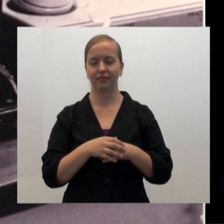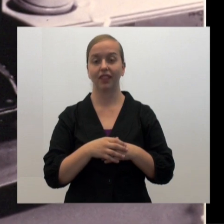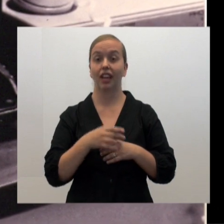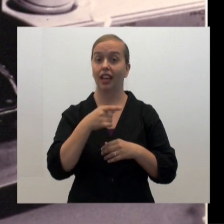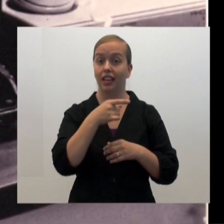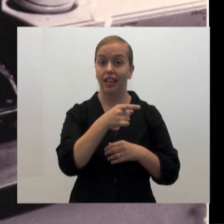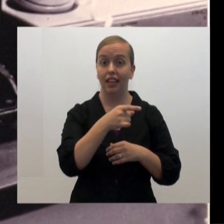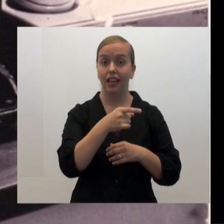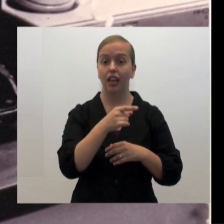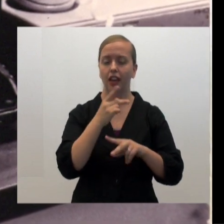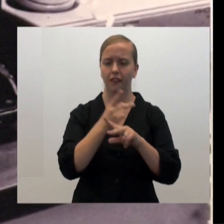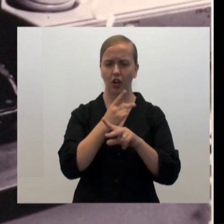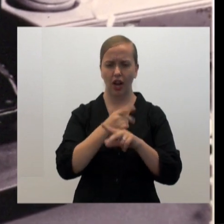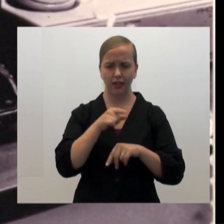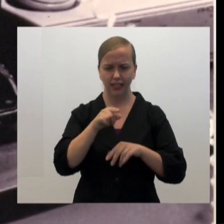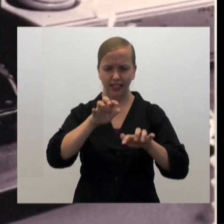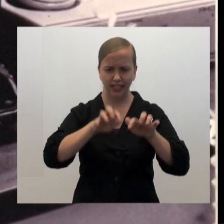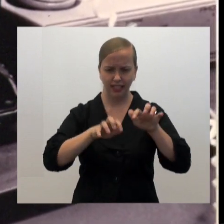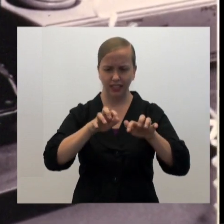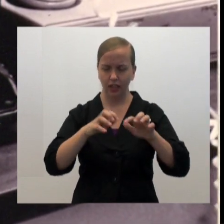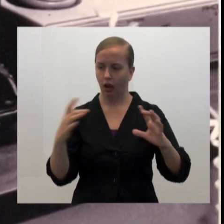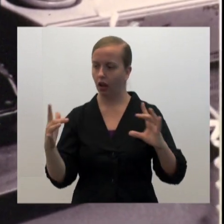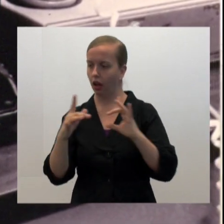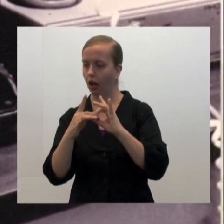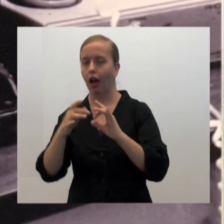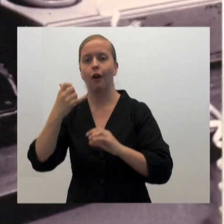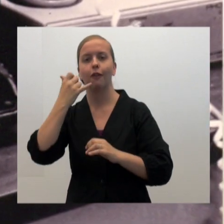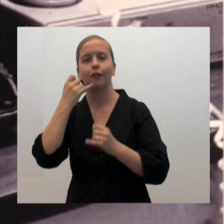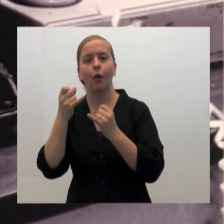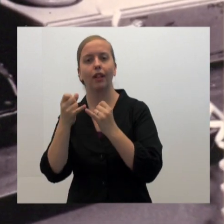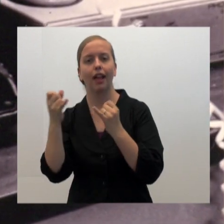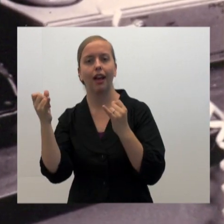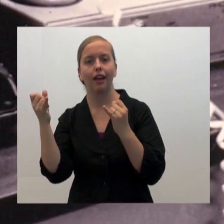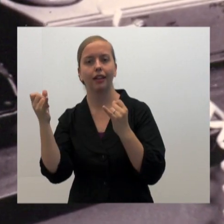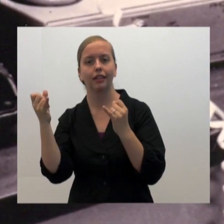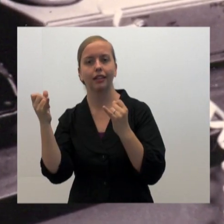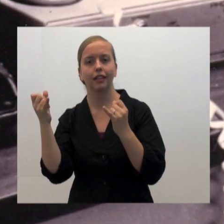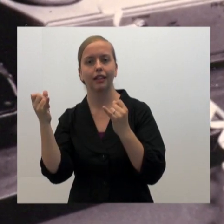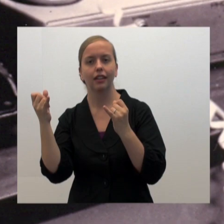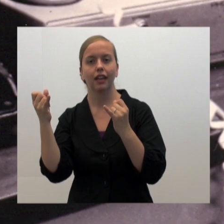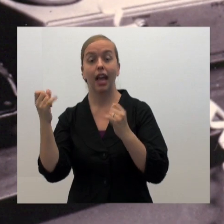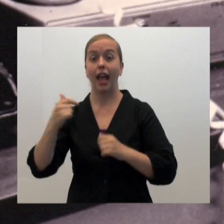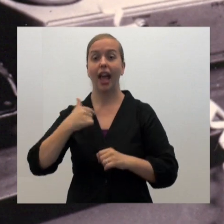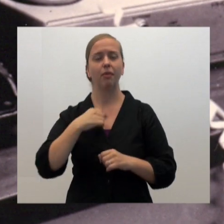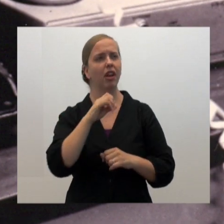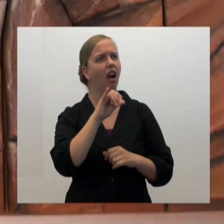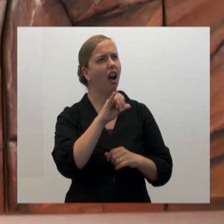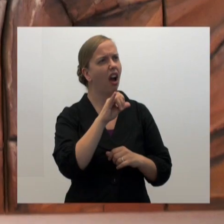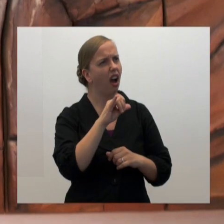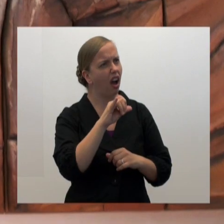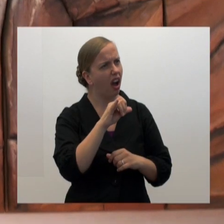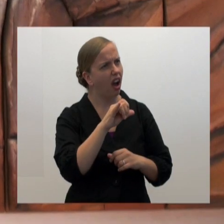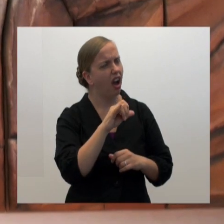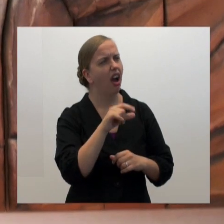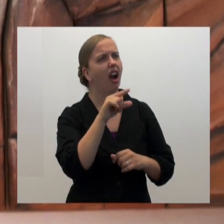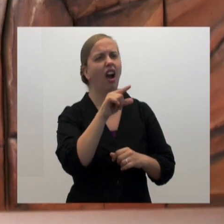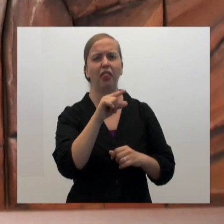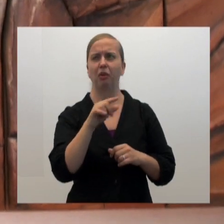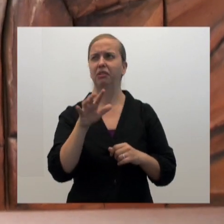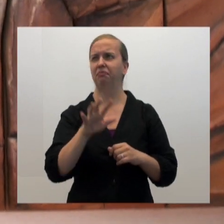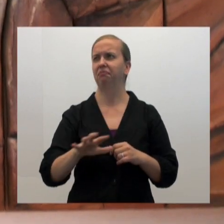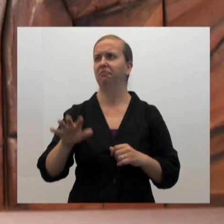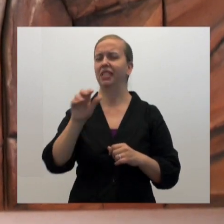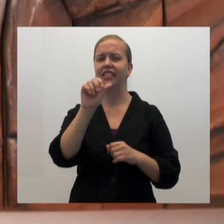and he figured out a way to connect it to the telephone line. And by the time I learned about this, there were